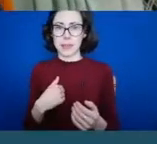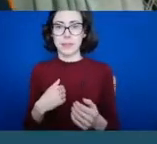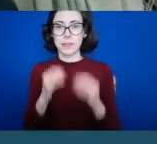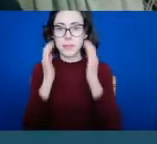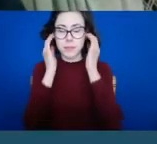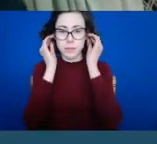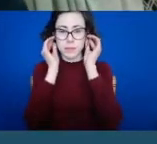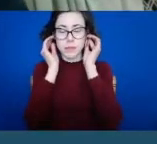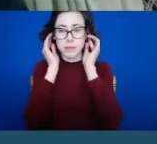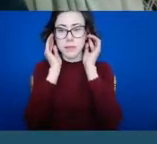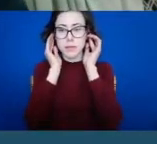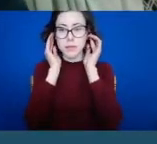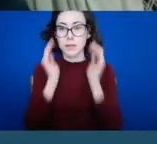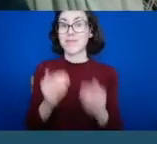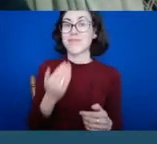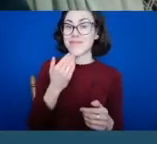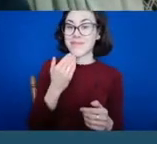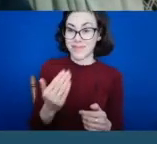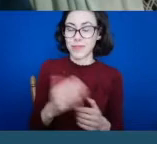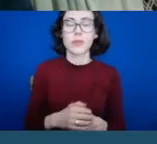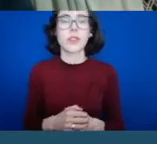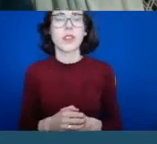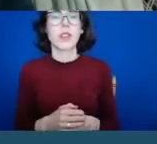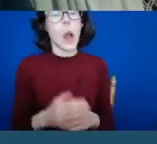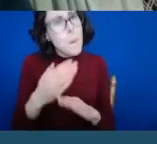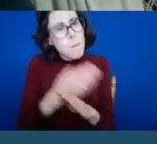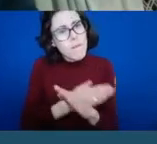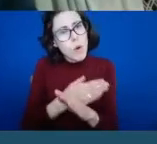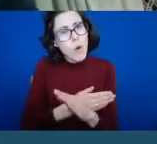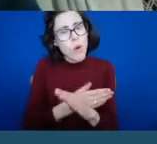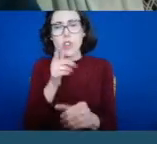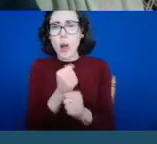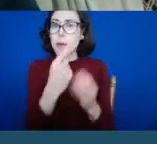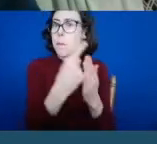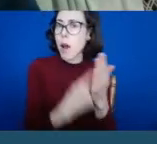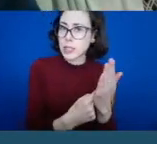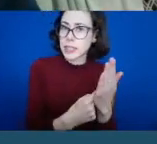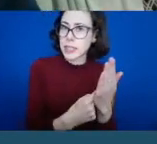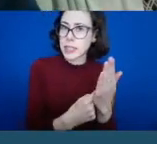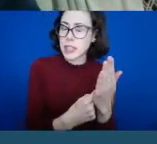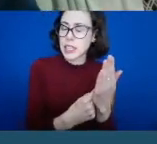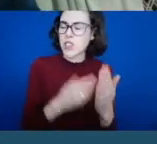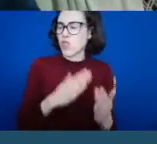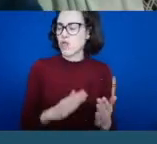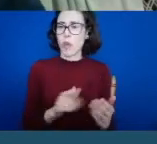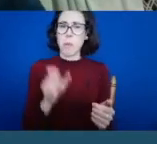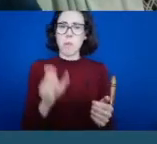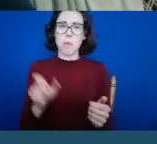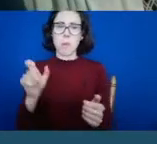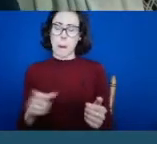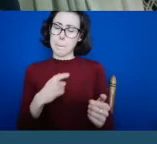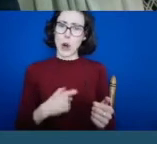Minister, thank you. Before we get into the policy issues, just on a personal level, what a time to be